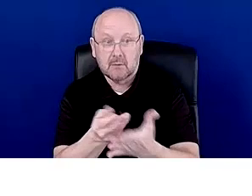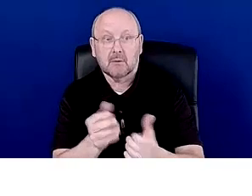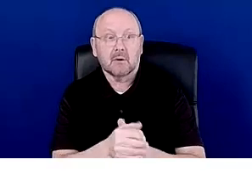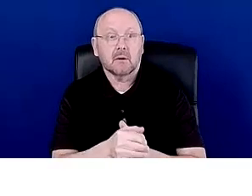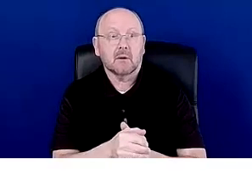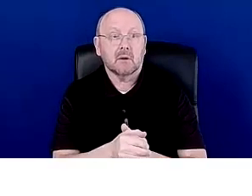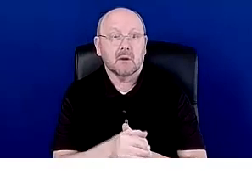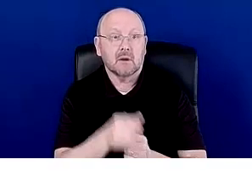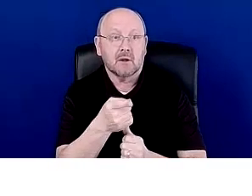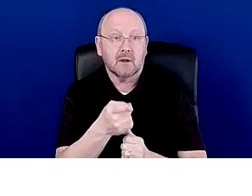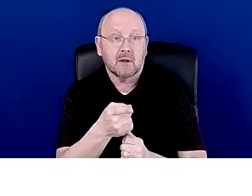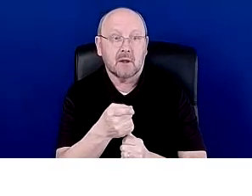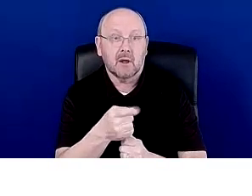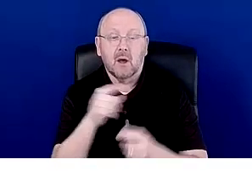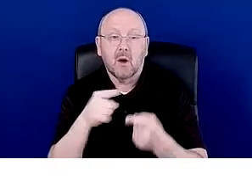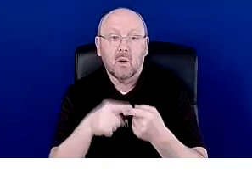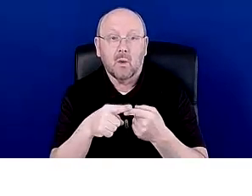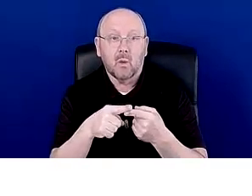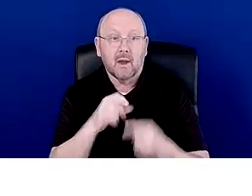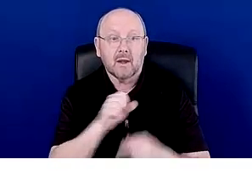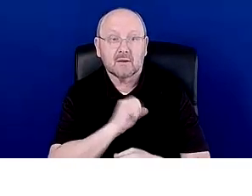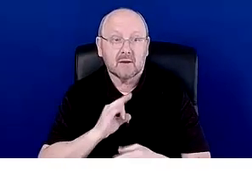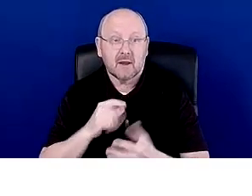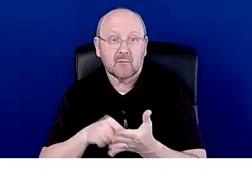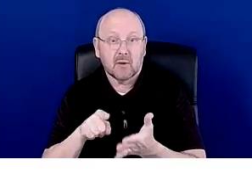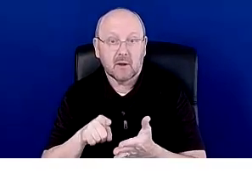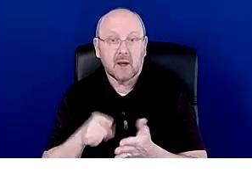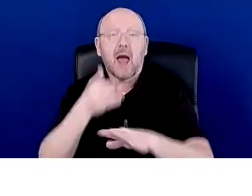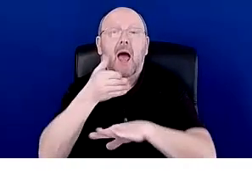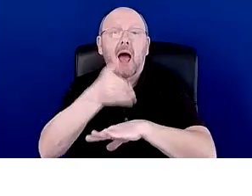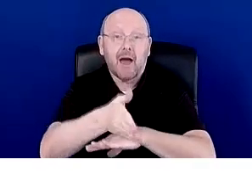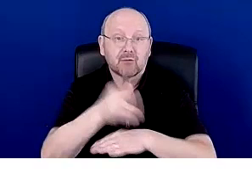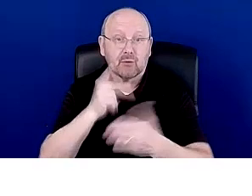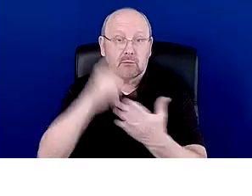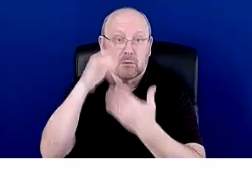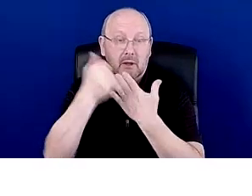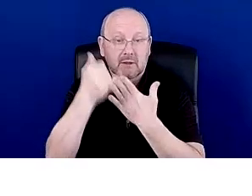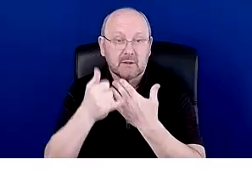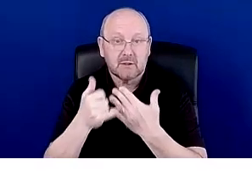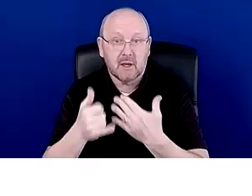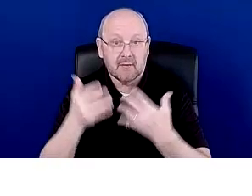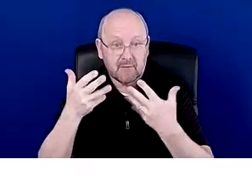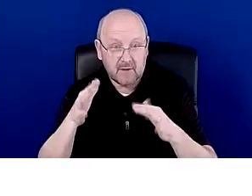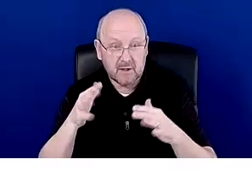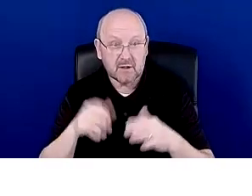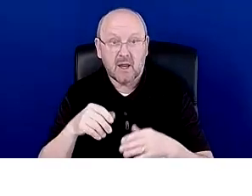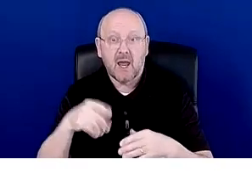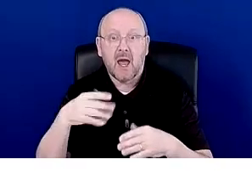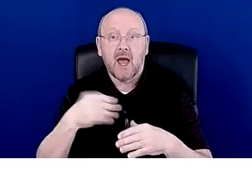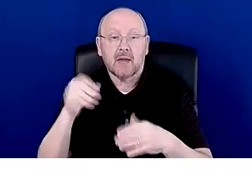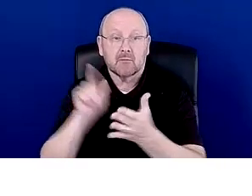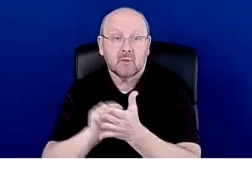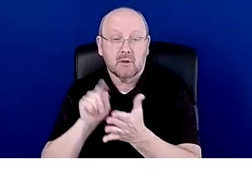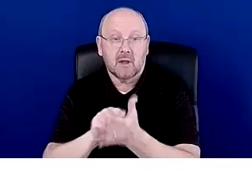When are faculty paid? After the projects are completed and published, and then signed off by the peer reviewers, content